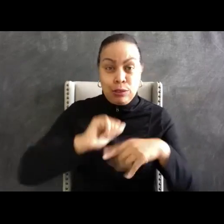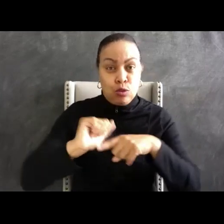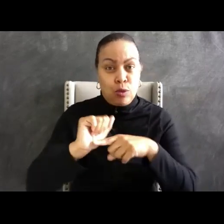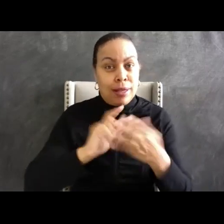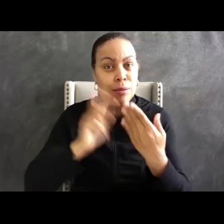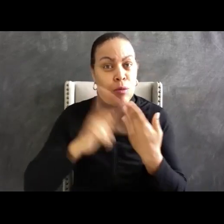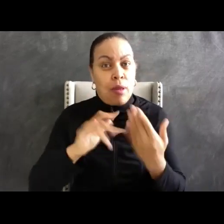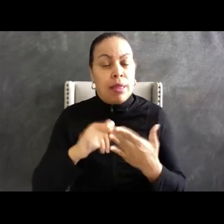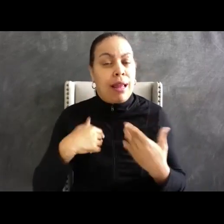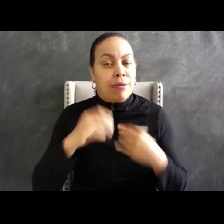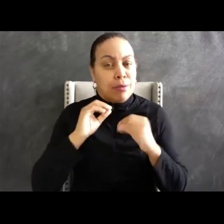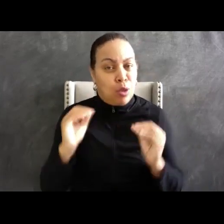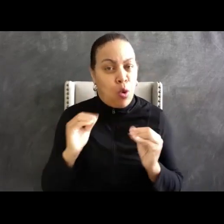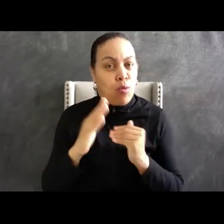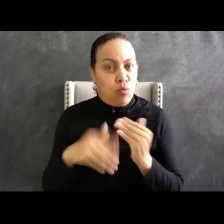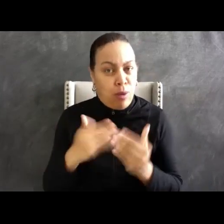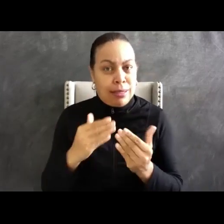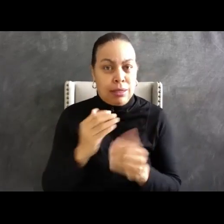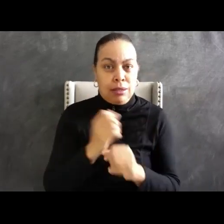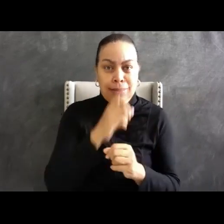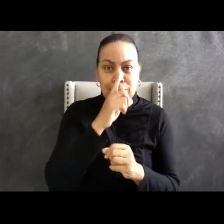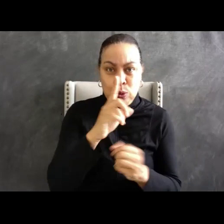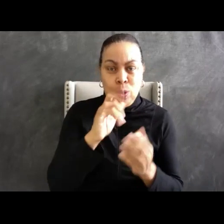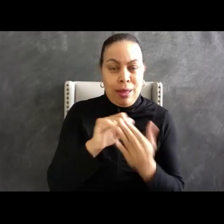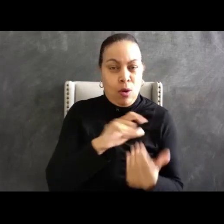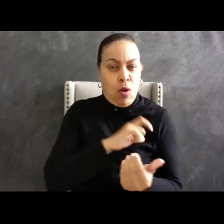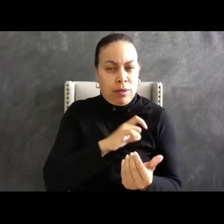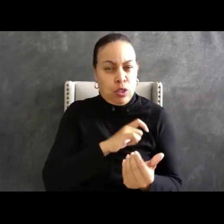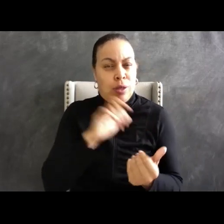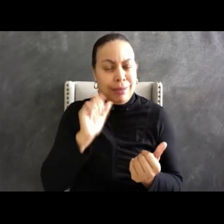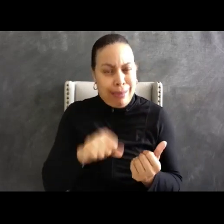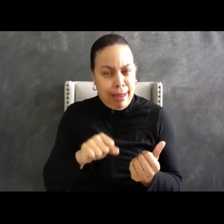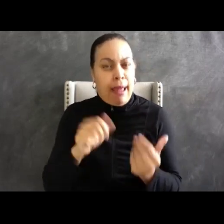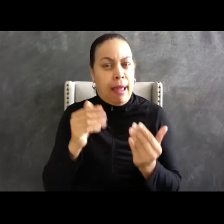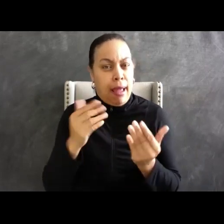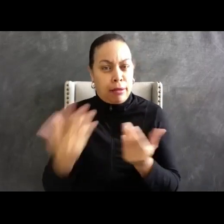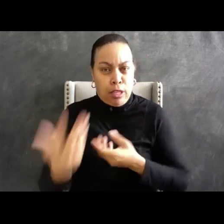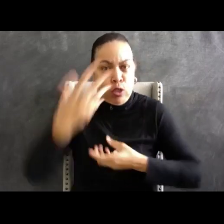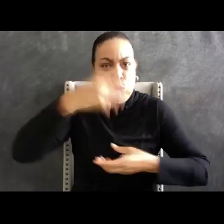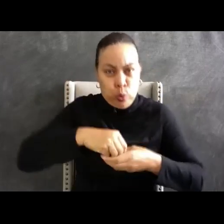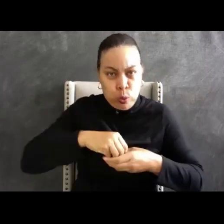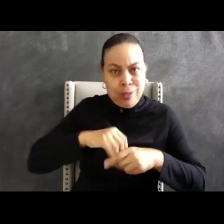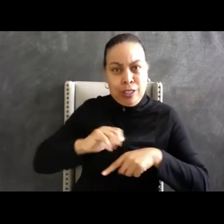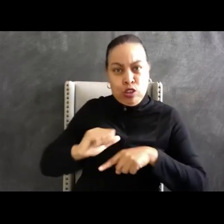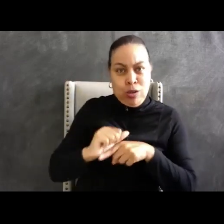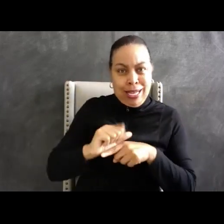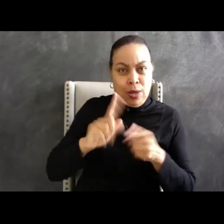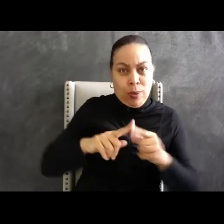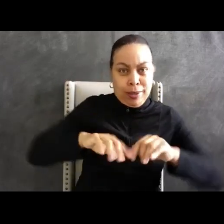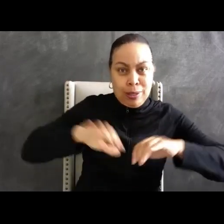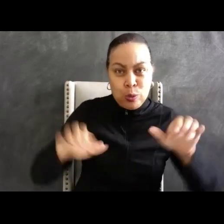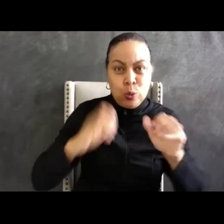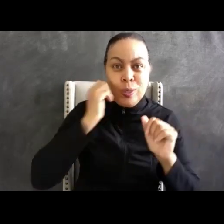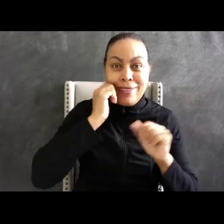actually result in fewer complaints? A question that I ask is, do incident